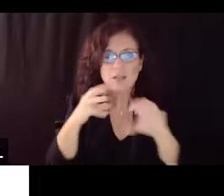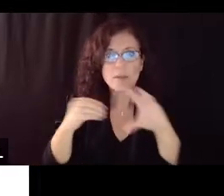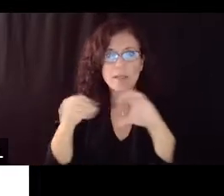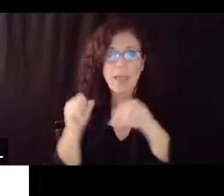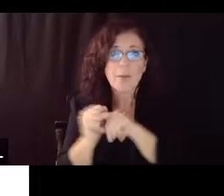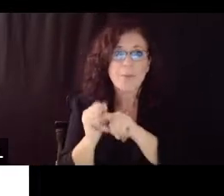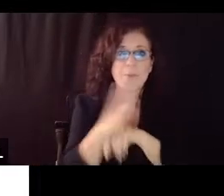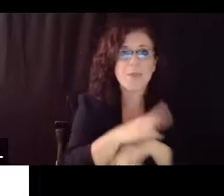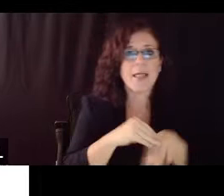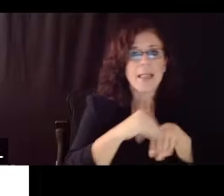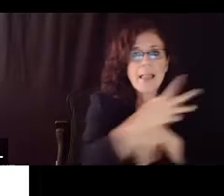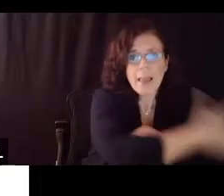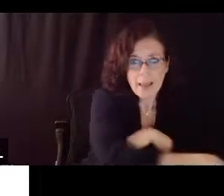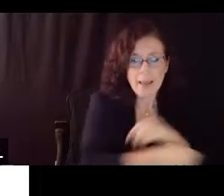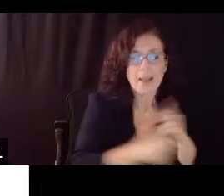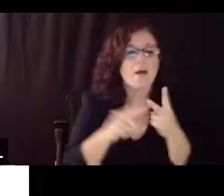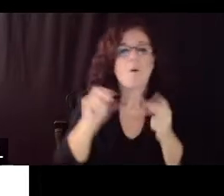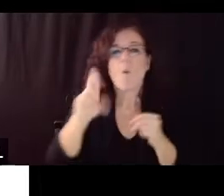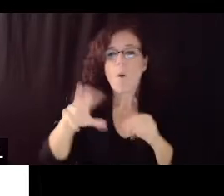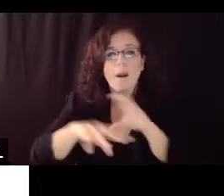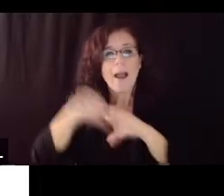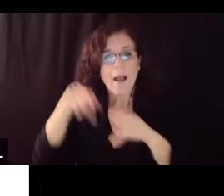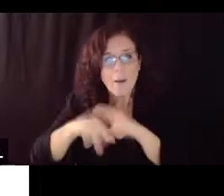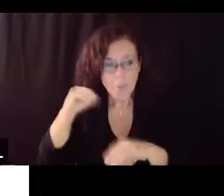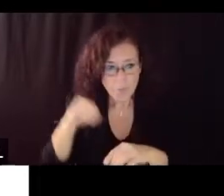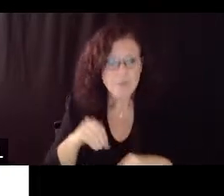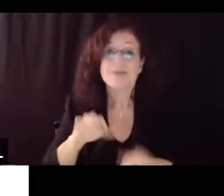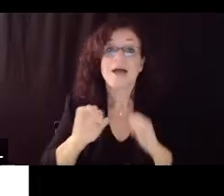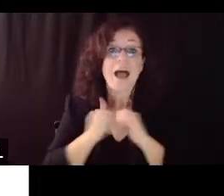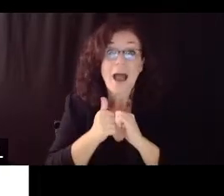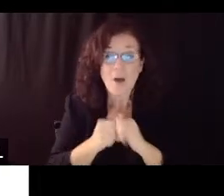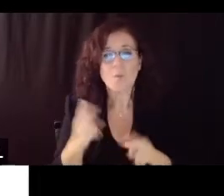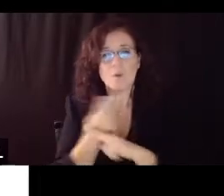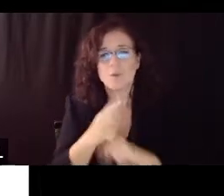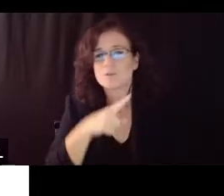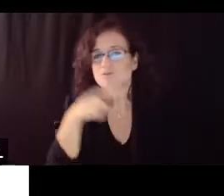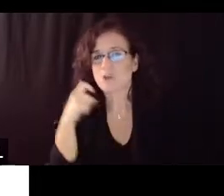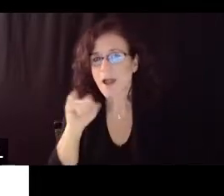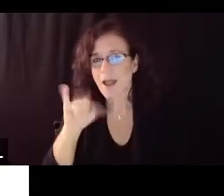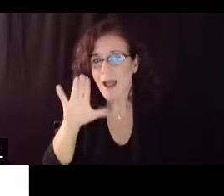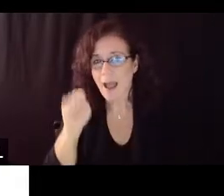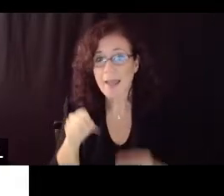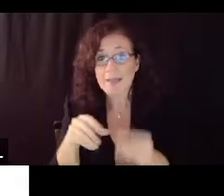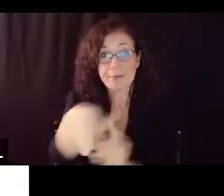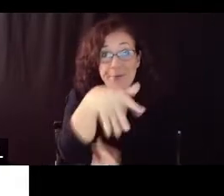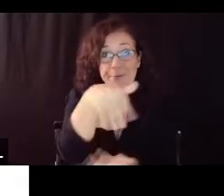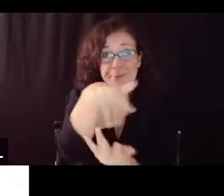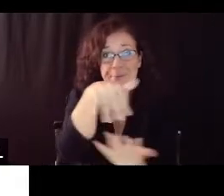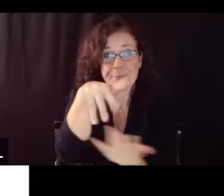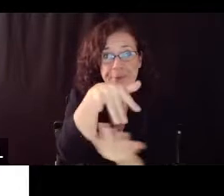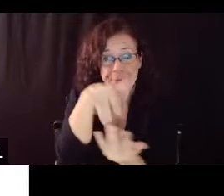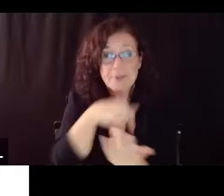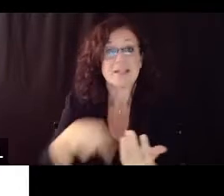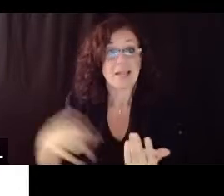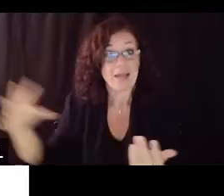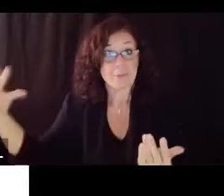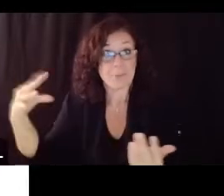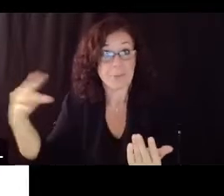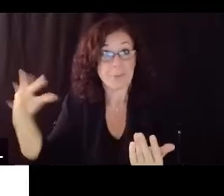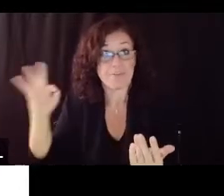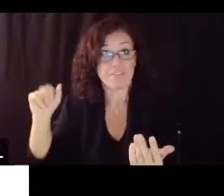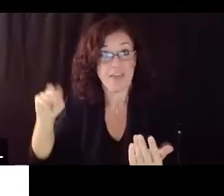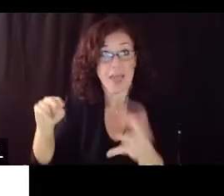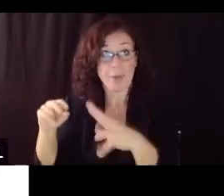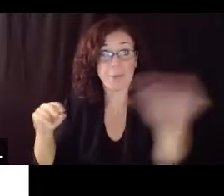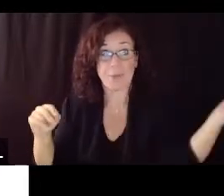which is carbon dioxide and a fan to really increase the co2 level in the room carbon dioxide level um and we have a number of